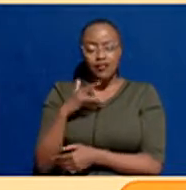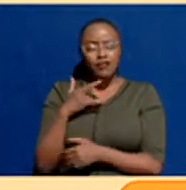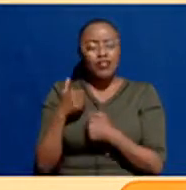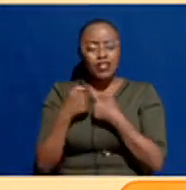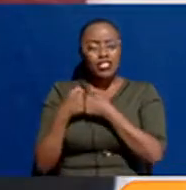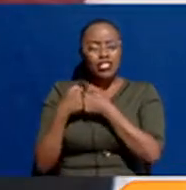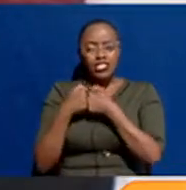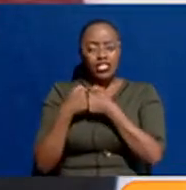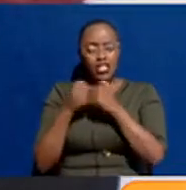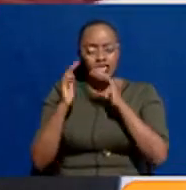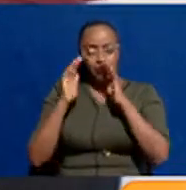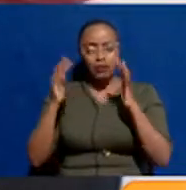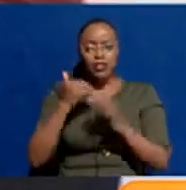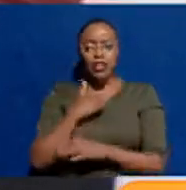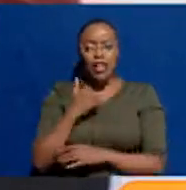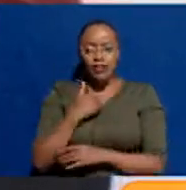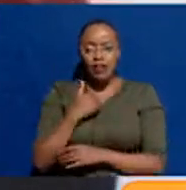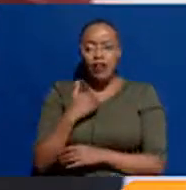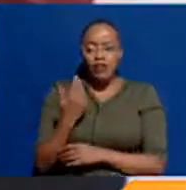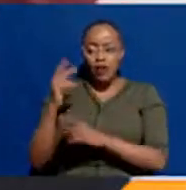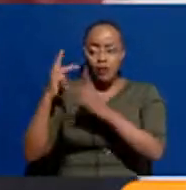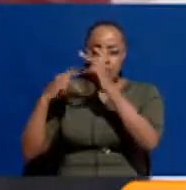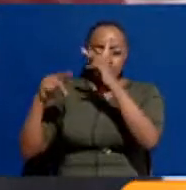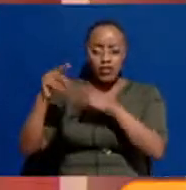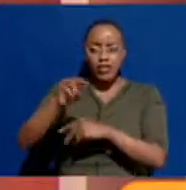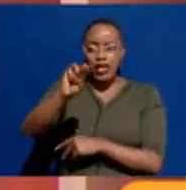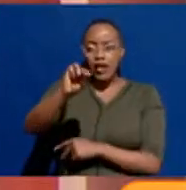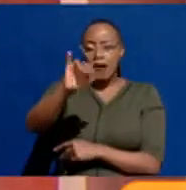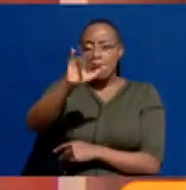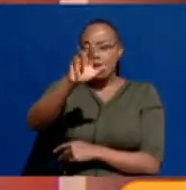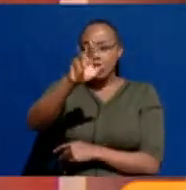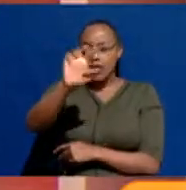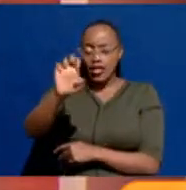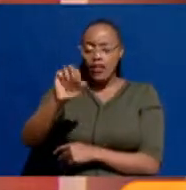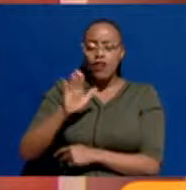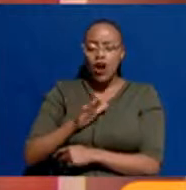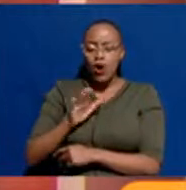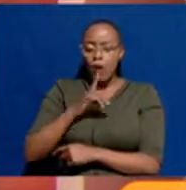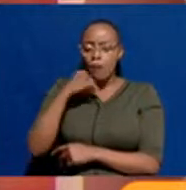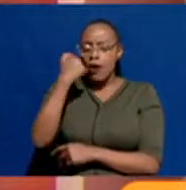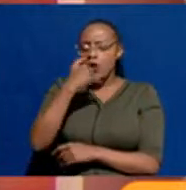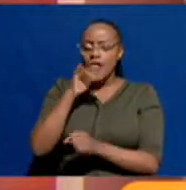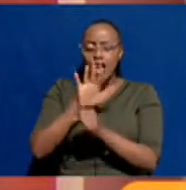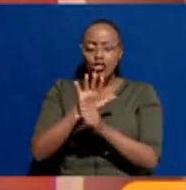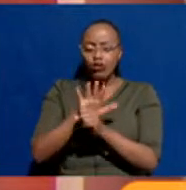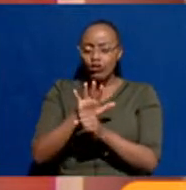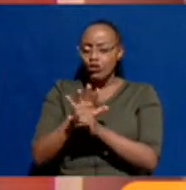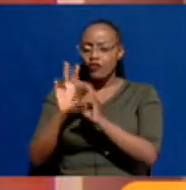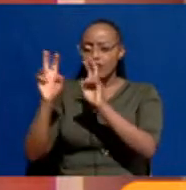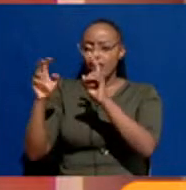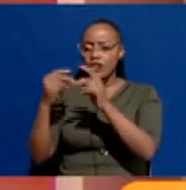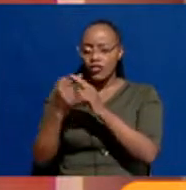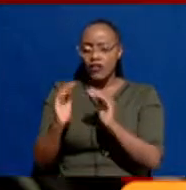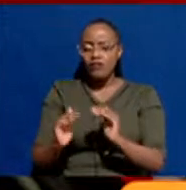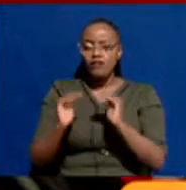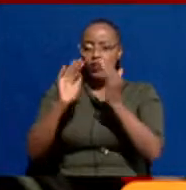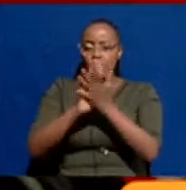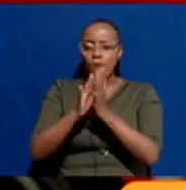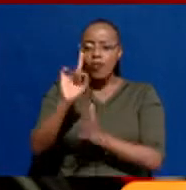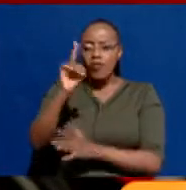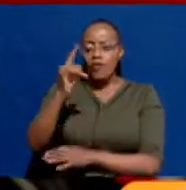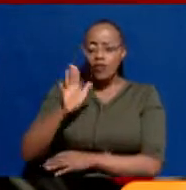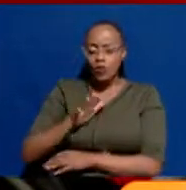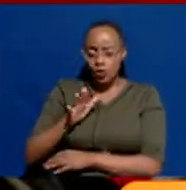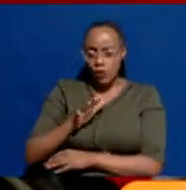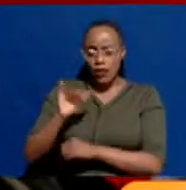challenged. The late Professor Mishere Gidai Amugo was a woman of many fasts. She rose through the ranks to become the first